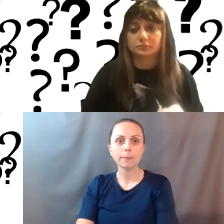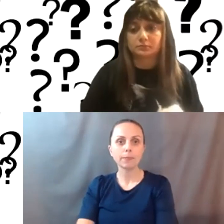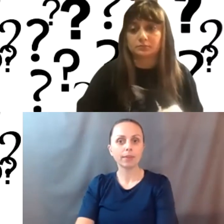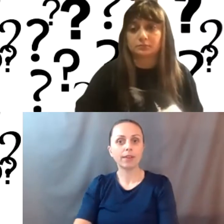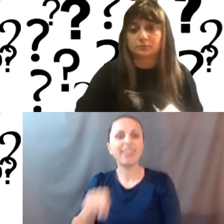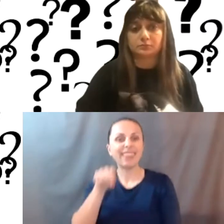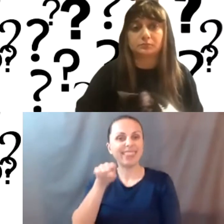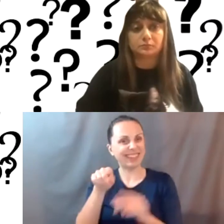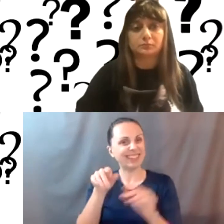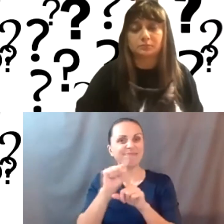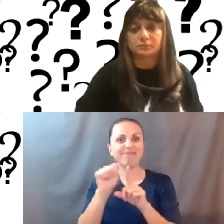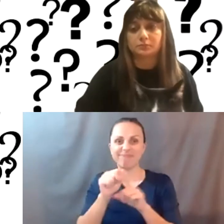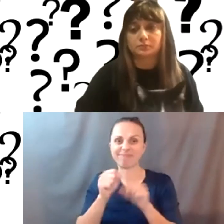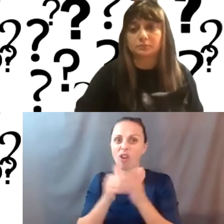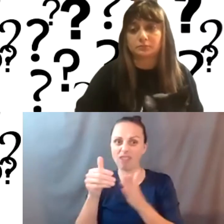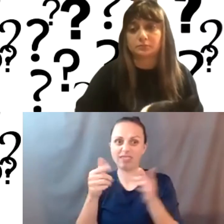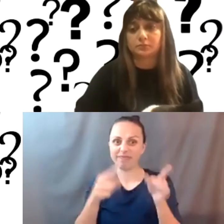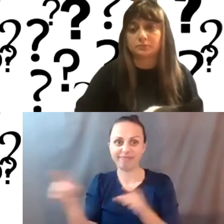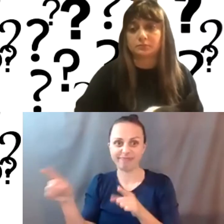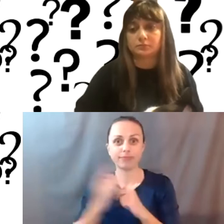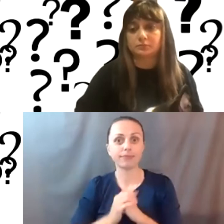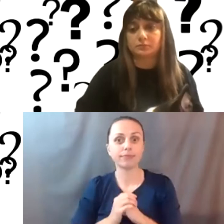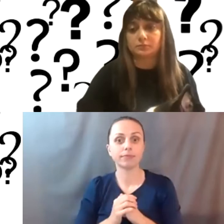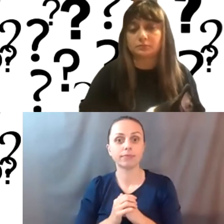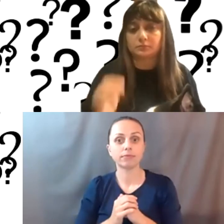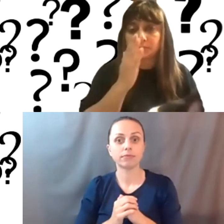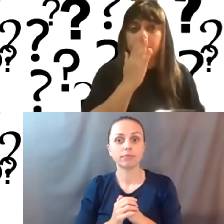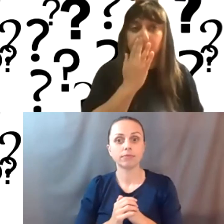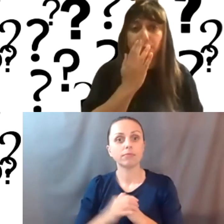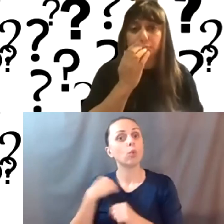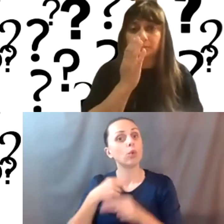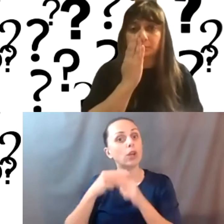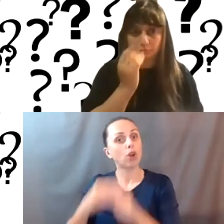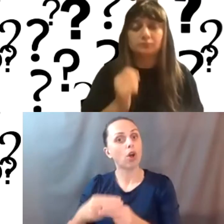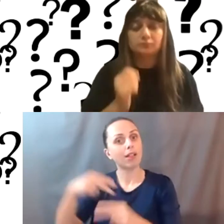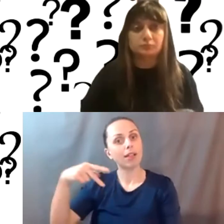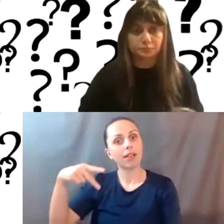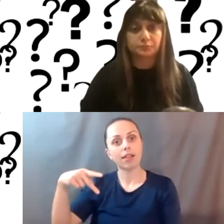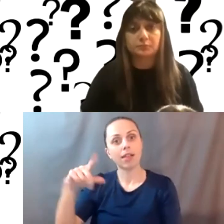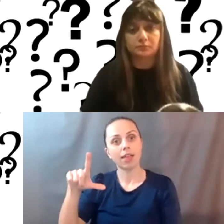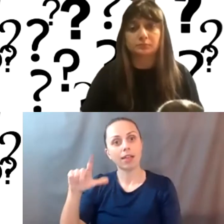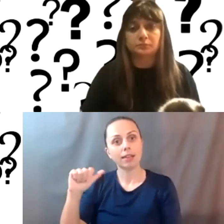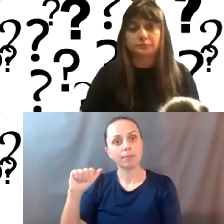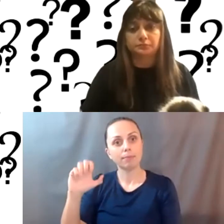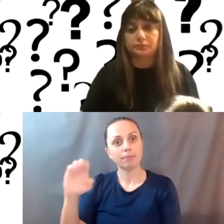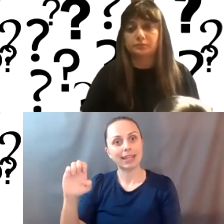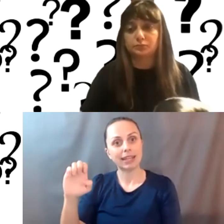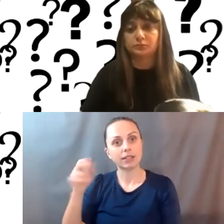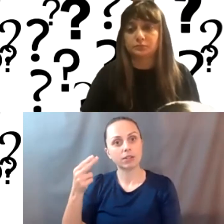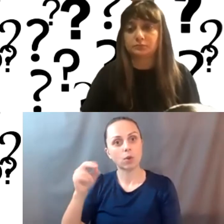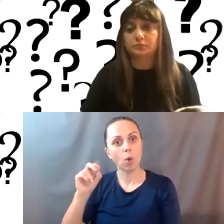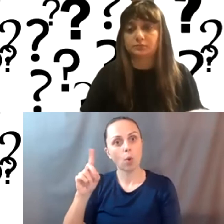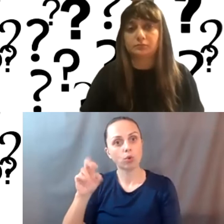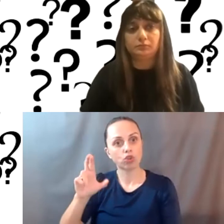case. Um, I would say, and you know, like, uh, what we call them as placeholder sites. Um, and that placeholder site is usually,